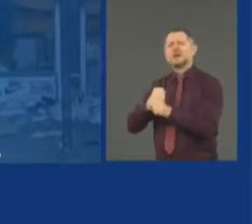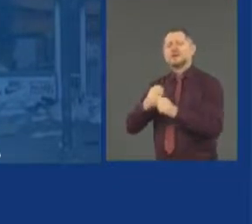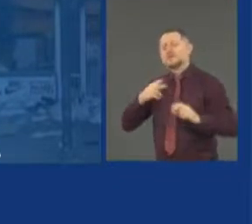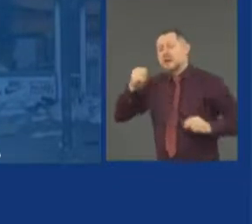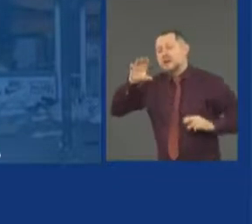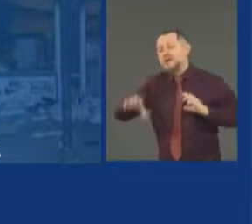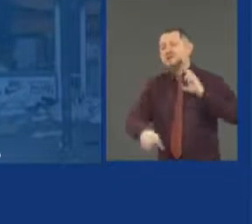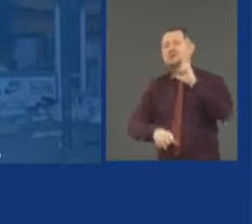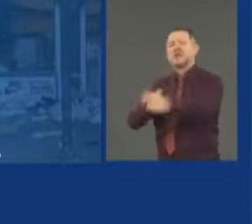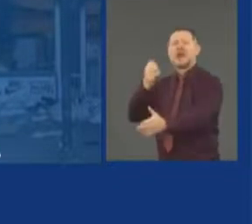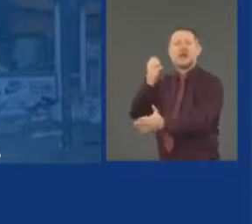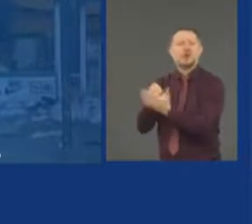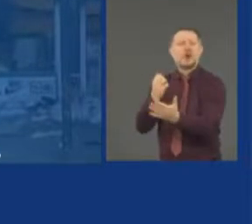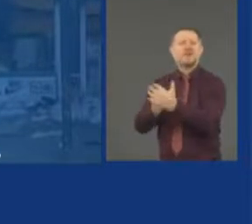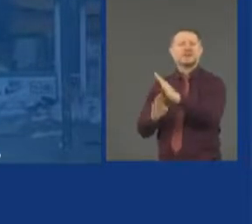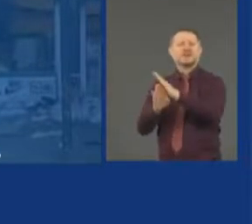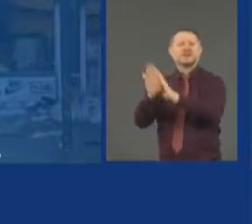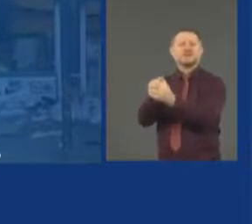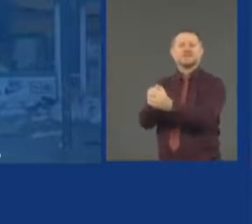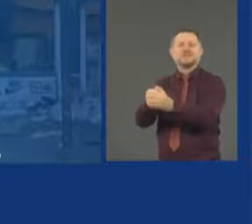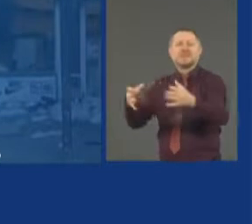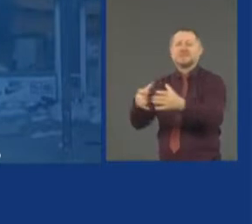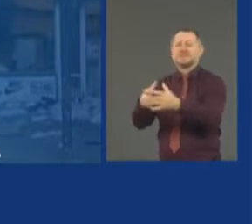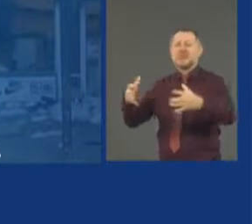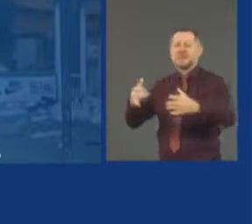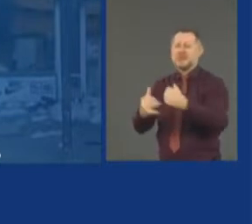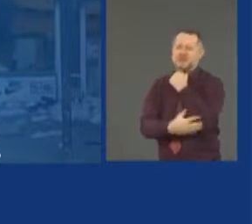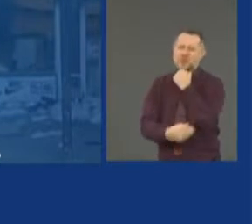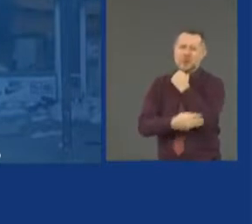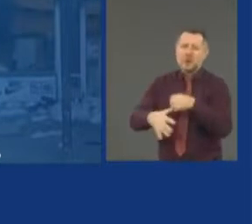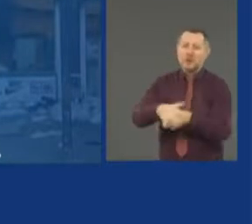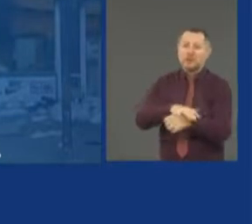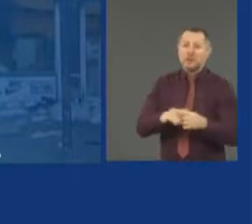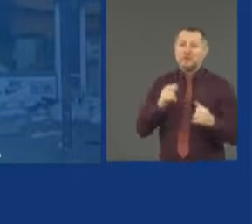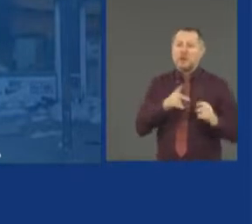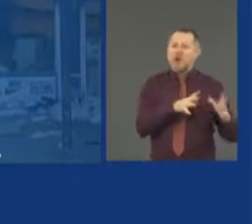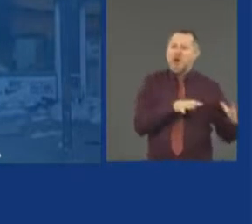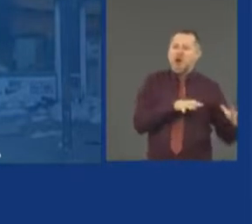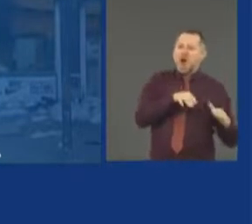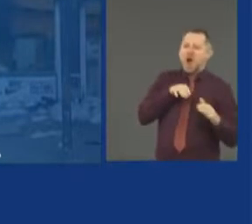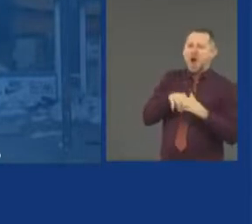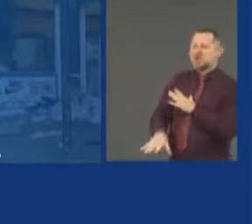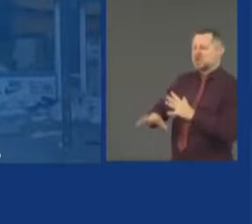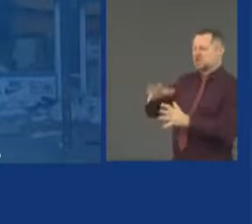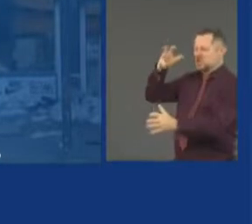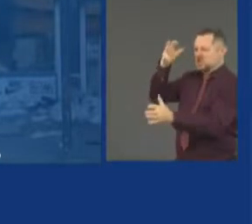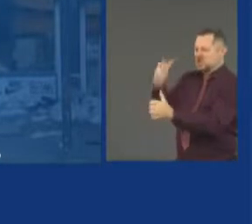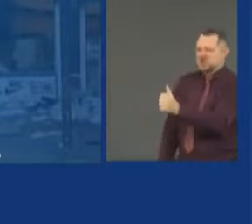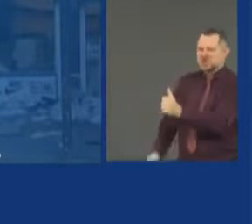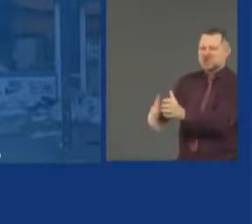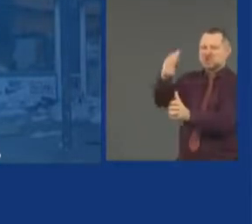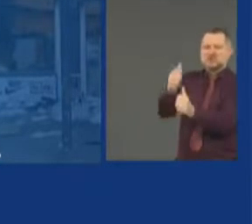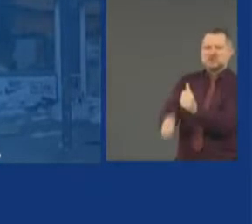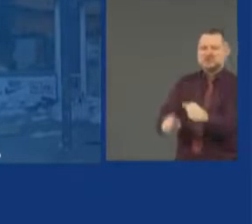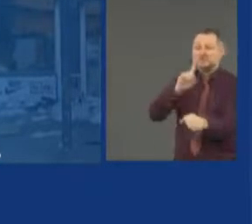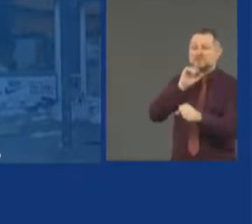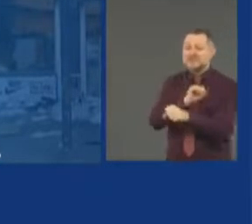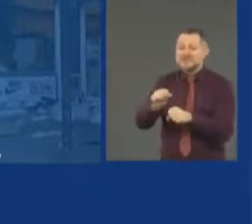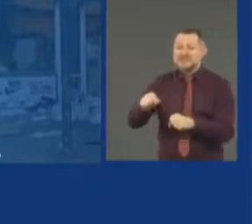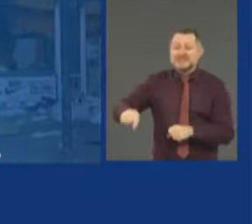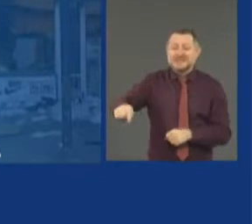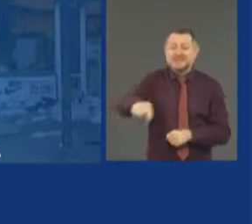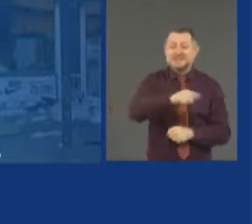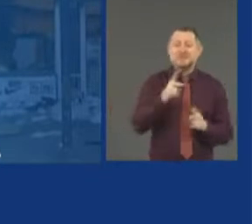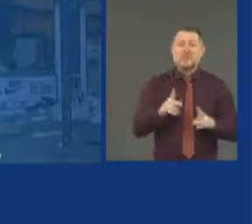And these looters destroyed businesses that were essential to the community and the very people